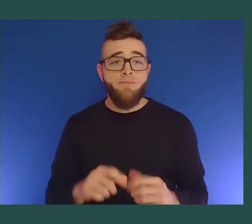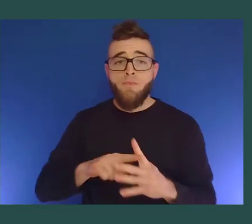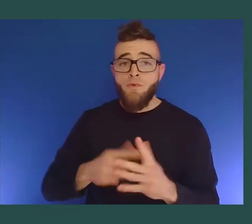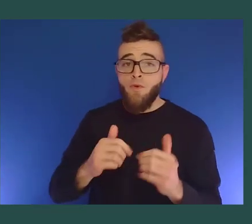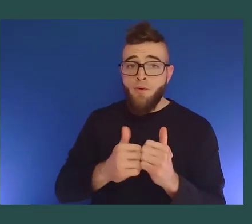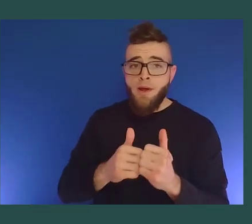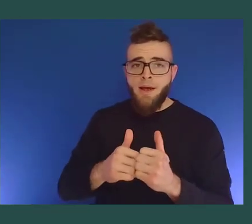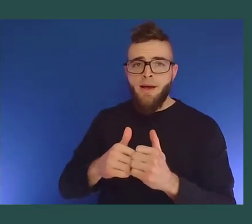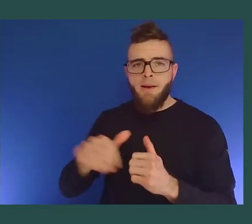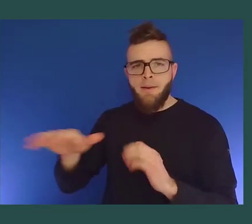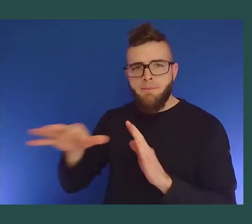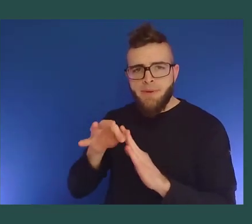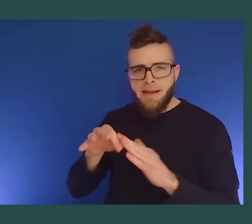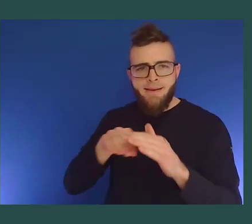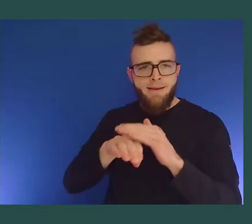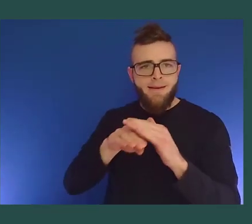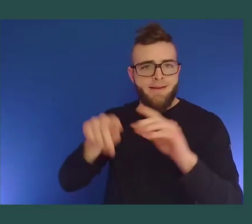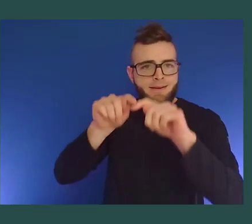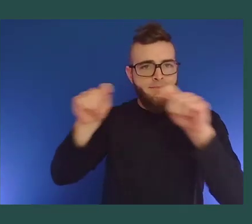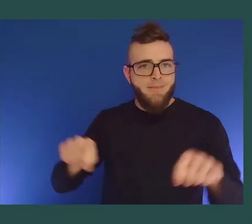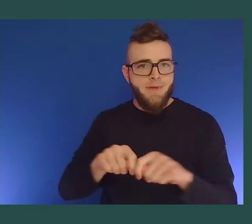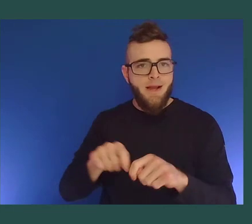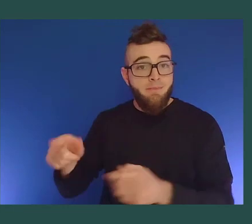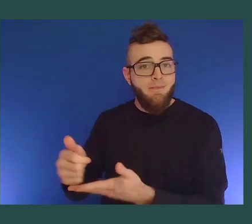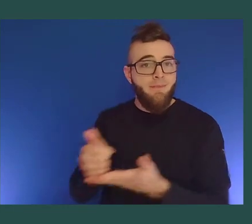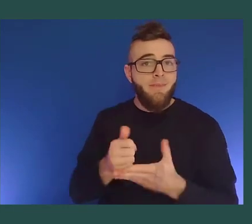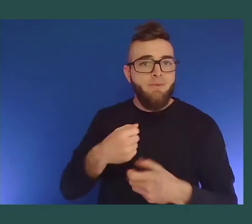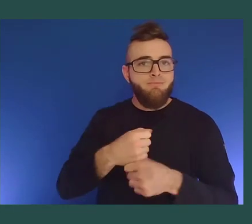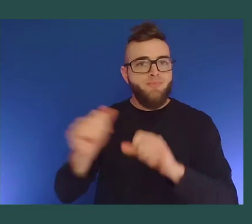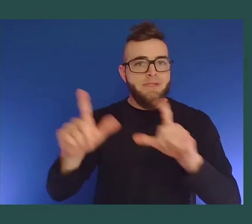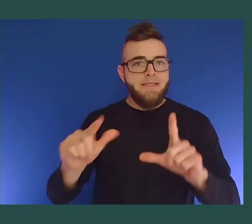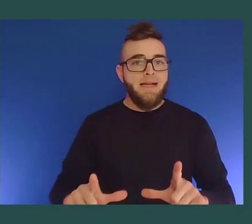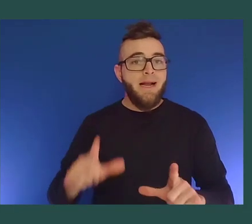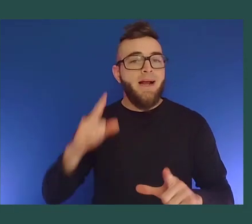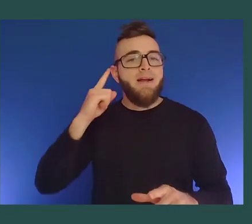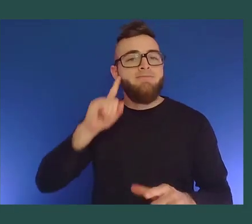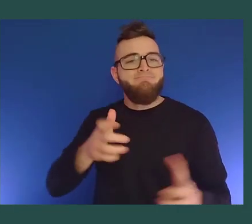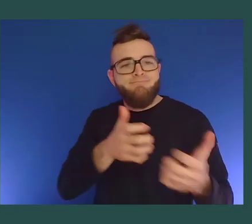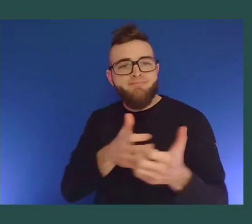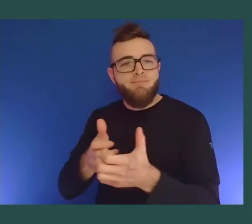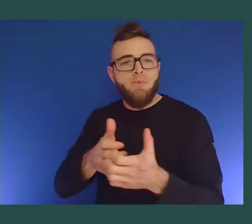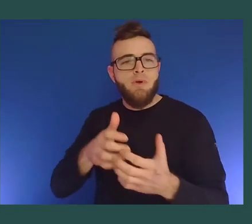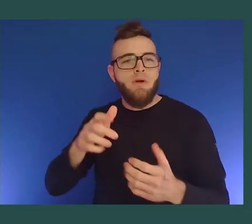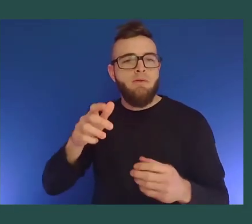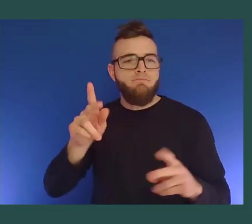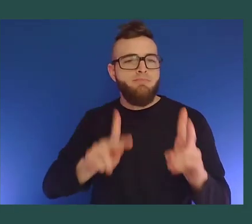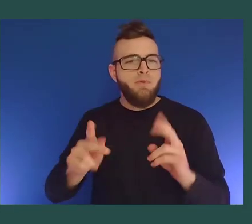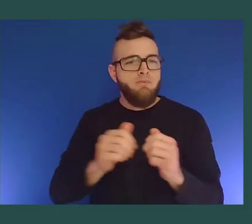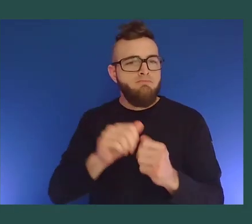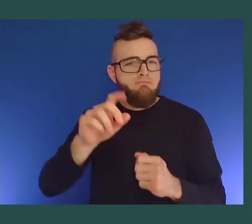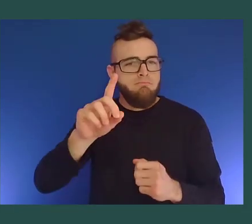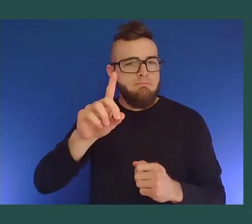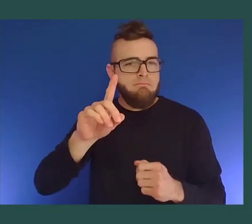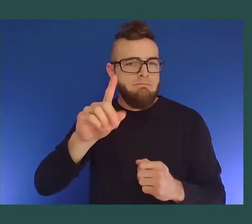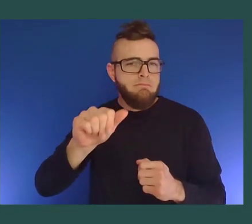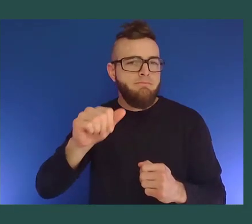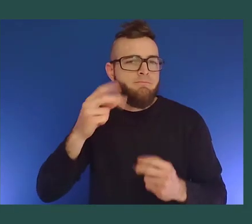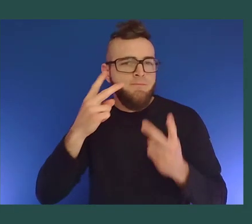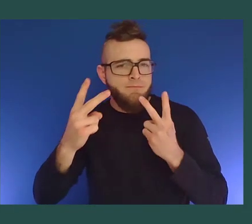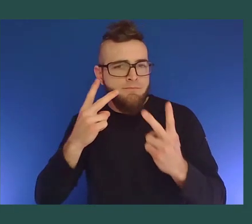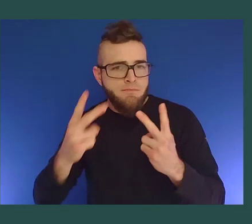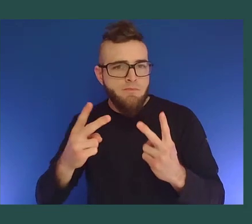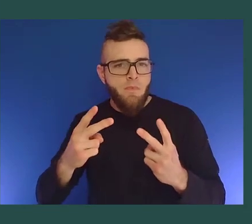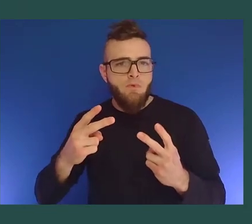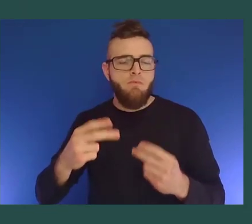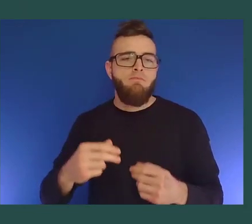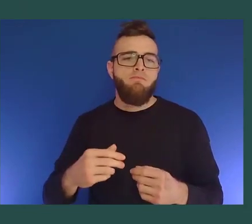which help him create slides with enough contrast for low-vision users. He also gives every slide a unique title, and he uses the